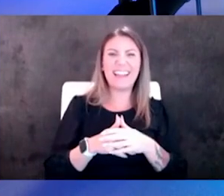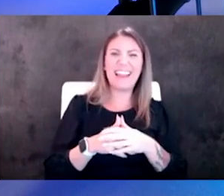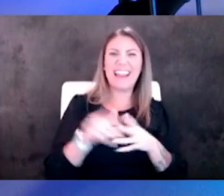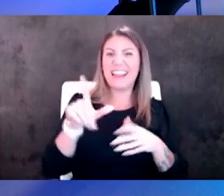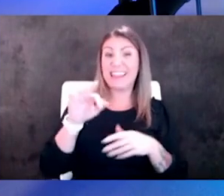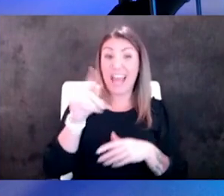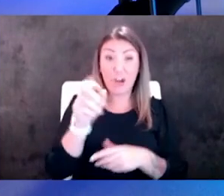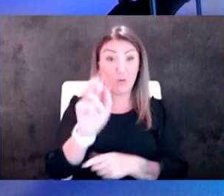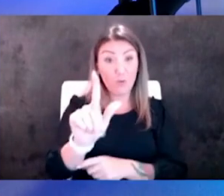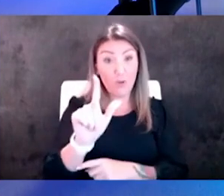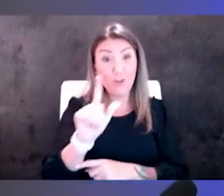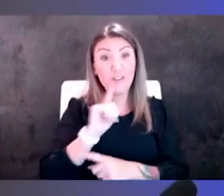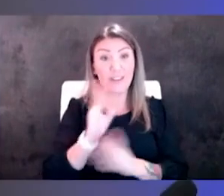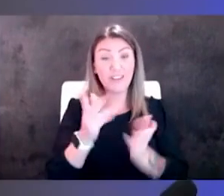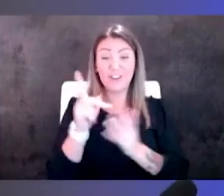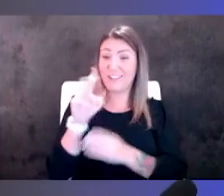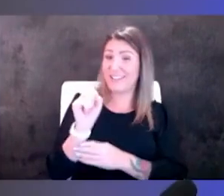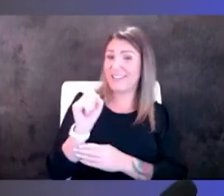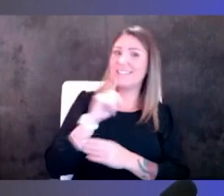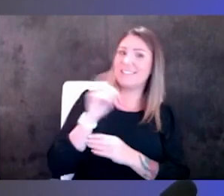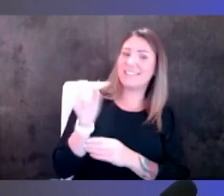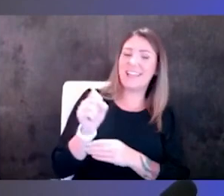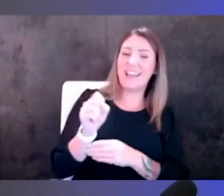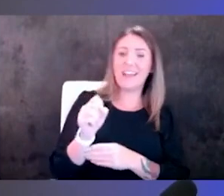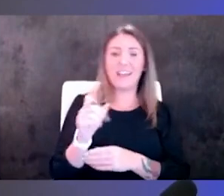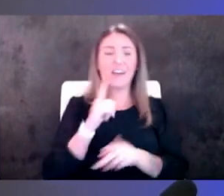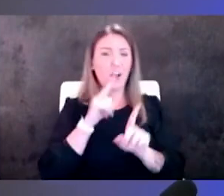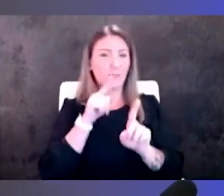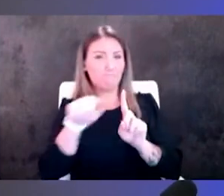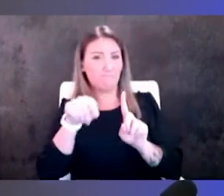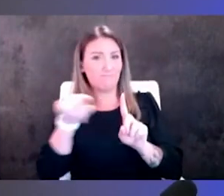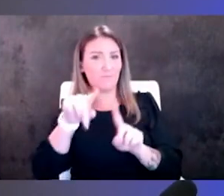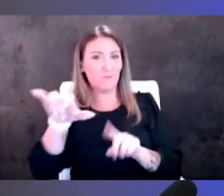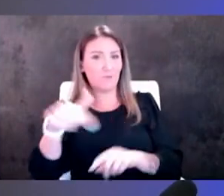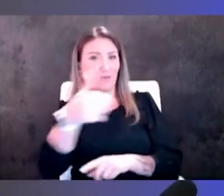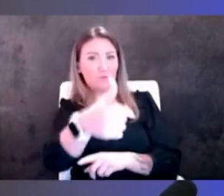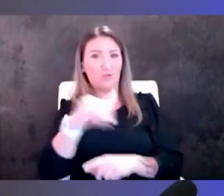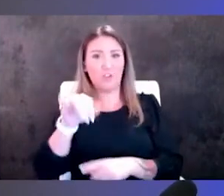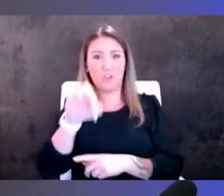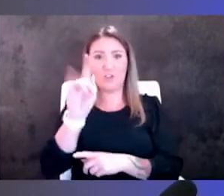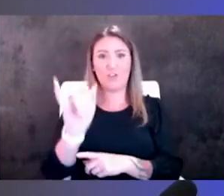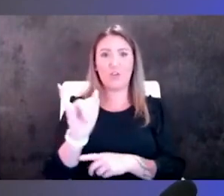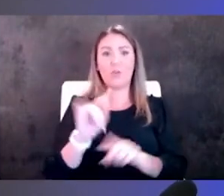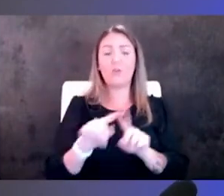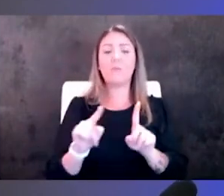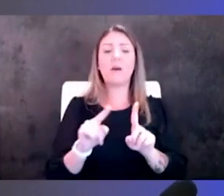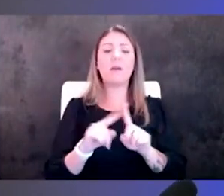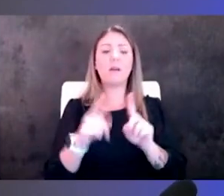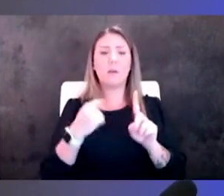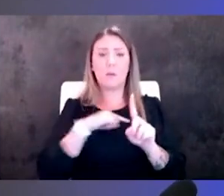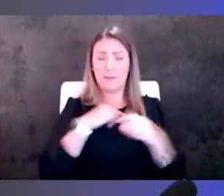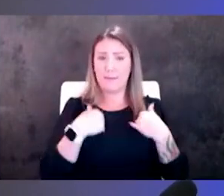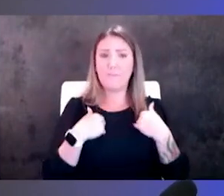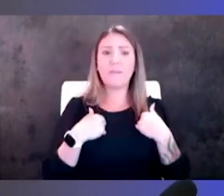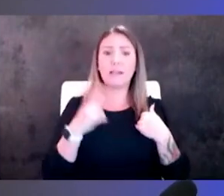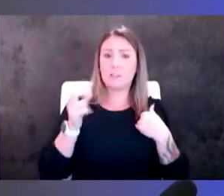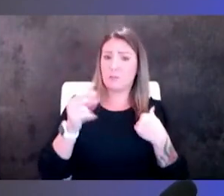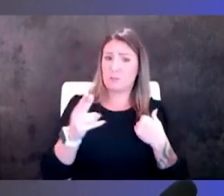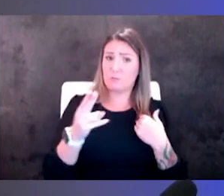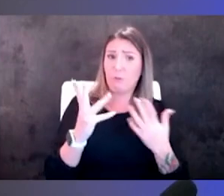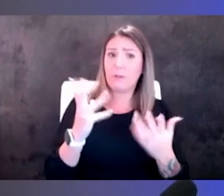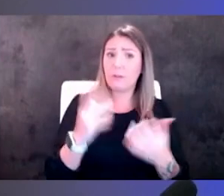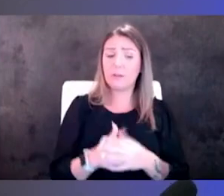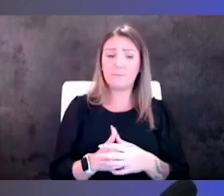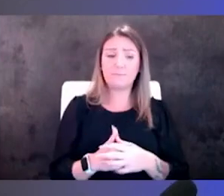kansas we do and and i'll defer uh to jody on this but but we do have and historically we've had some um